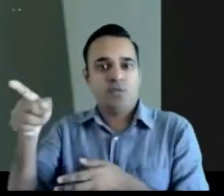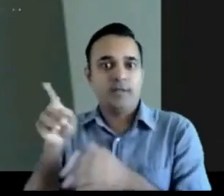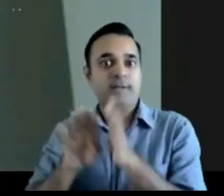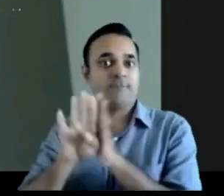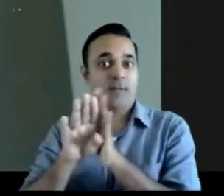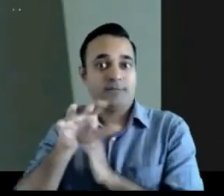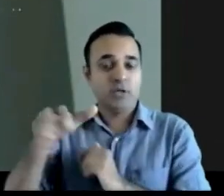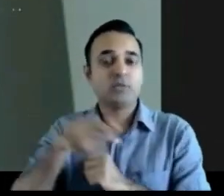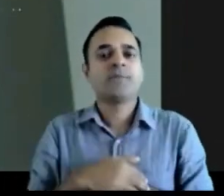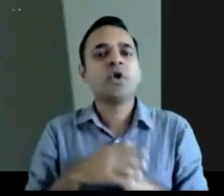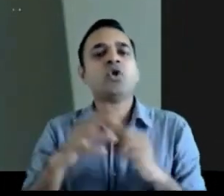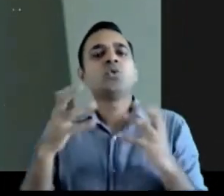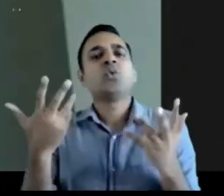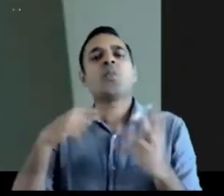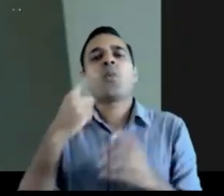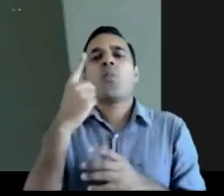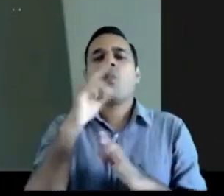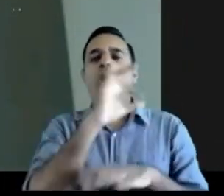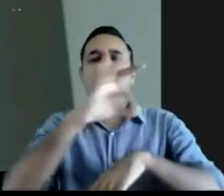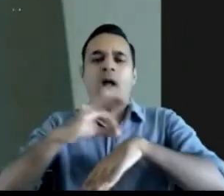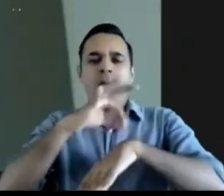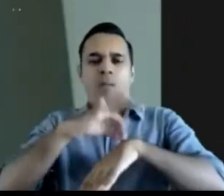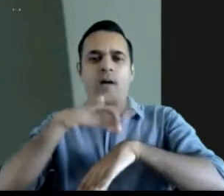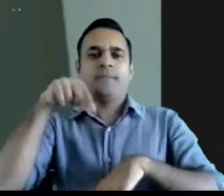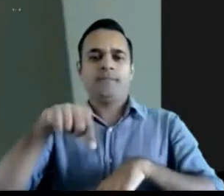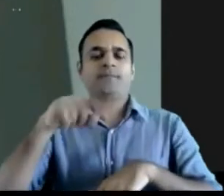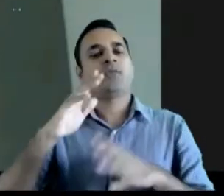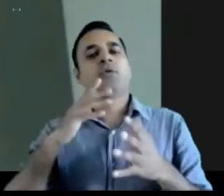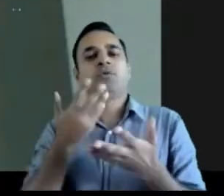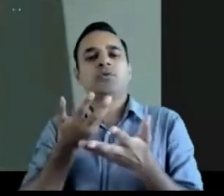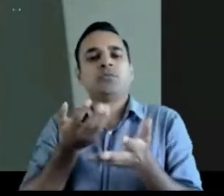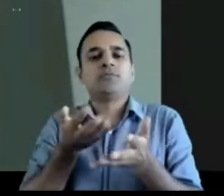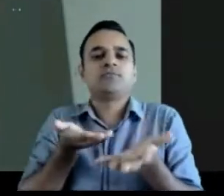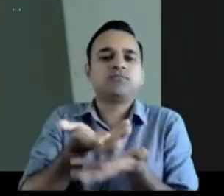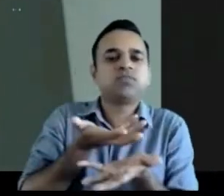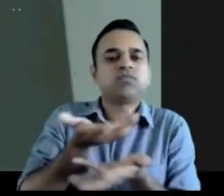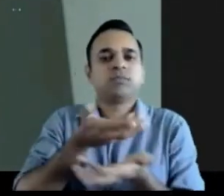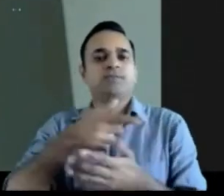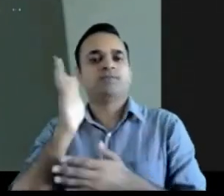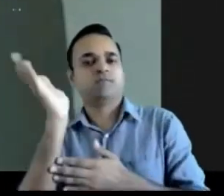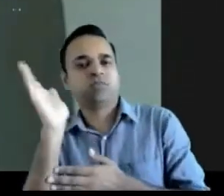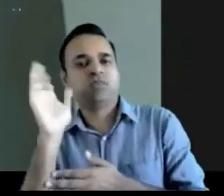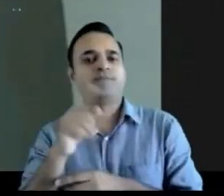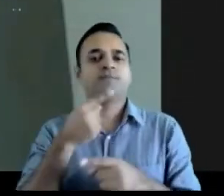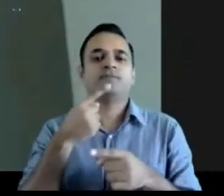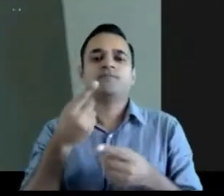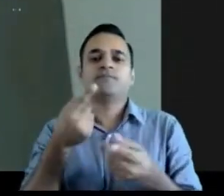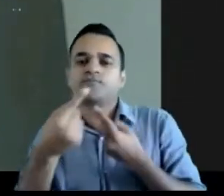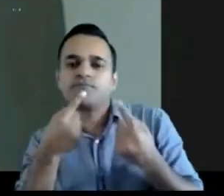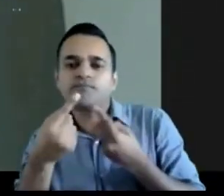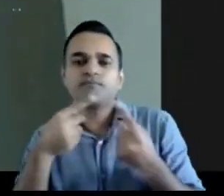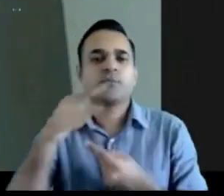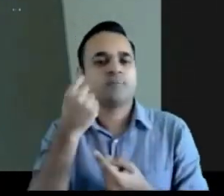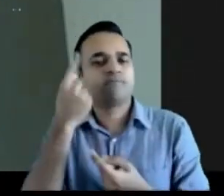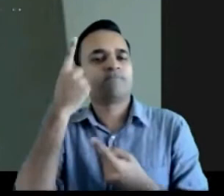you know in in who are the actors that are participating in it what's the progress what kind of data are we using and bringing together to